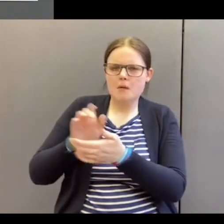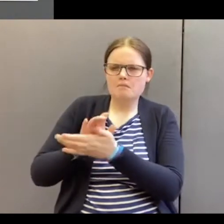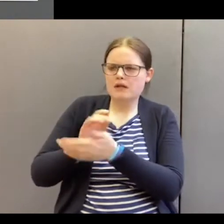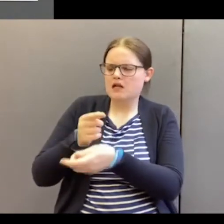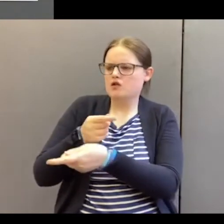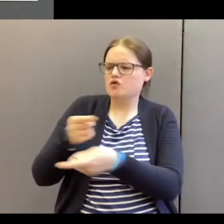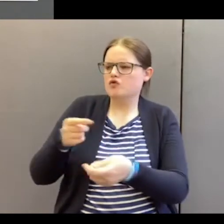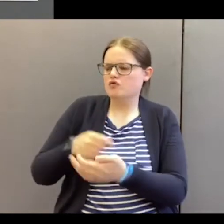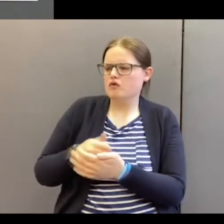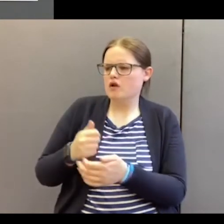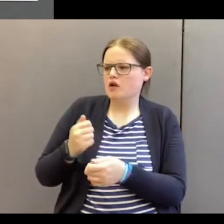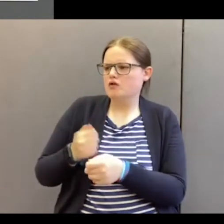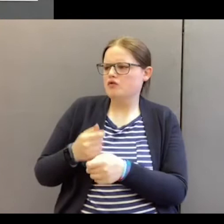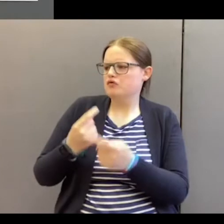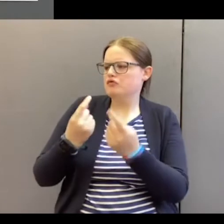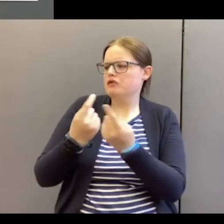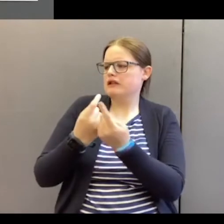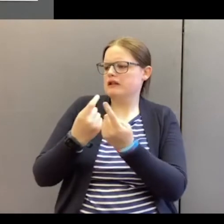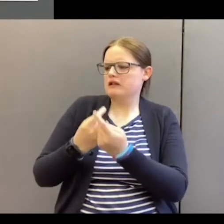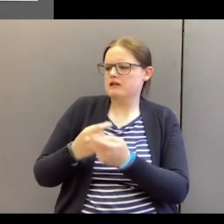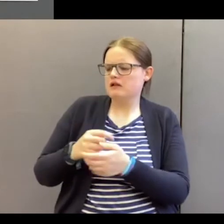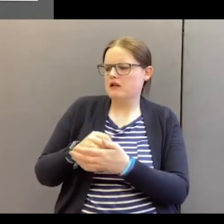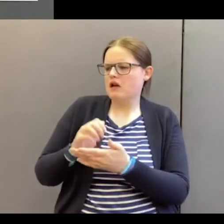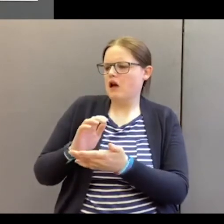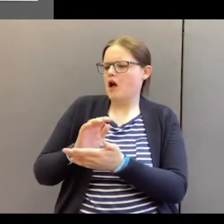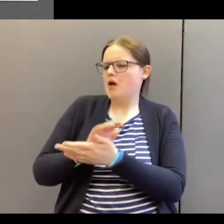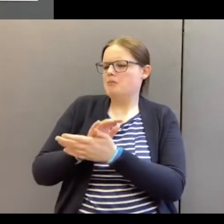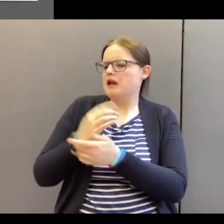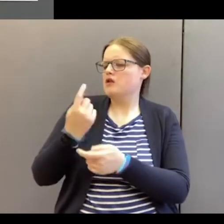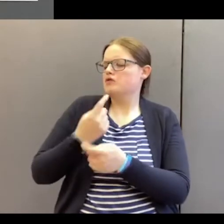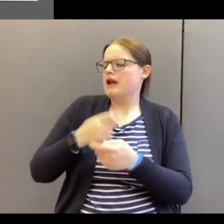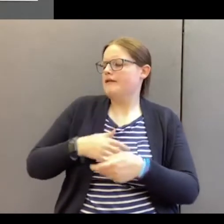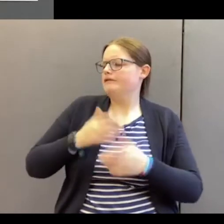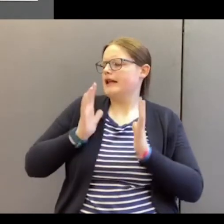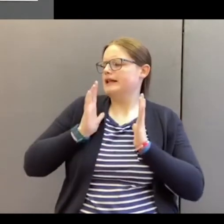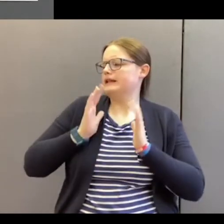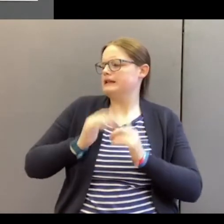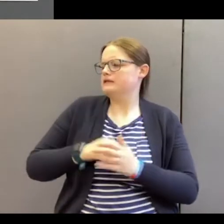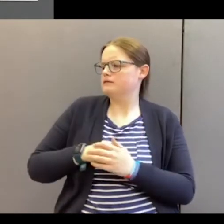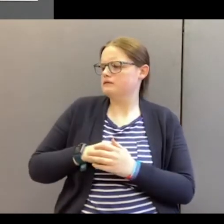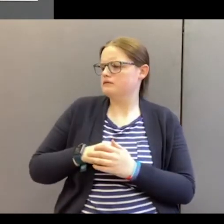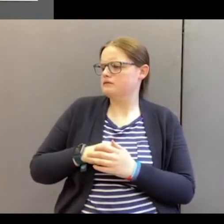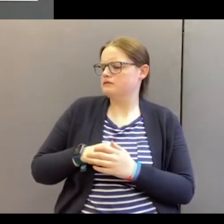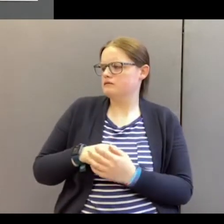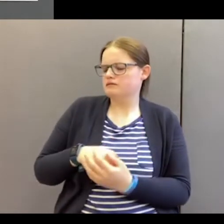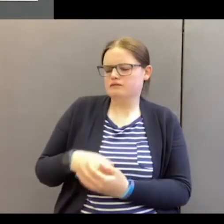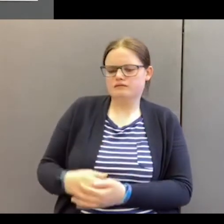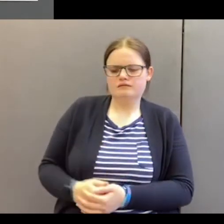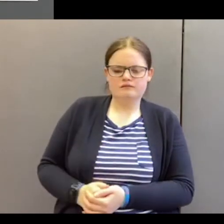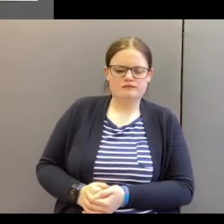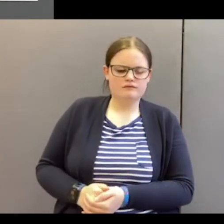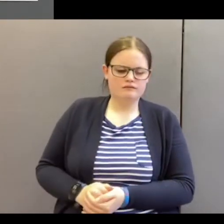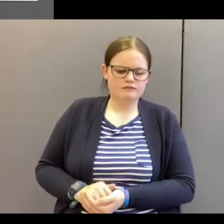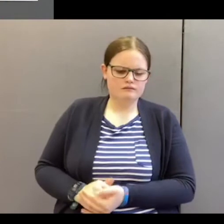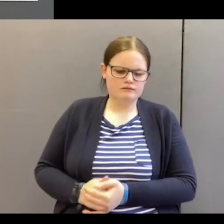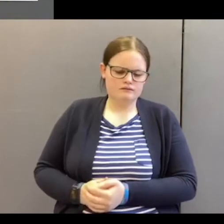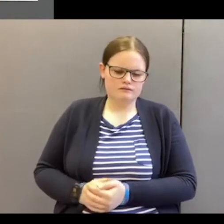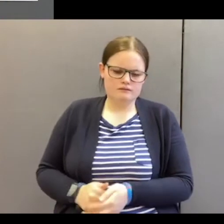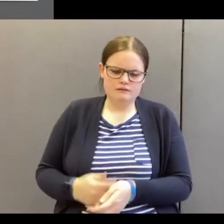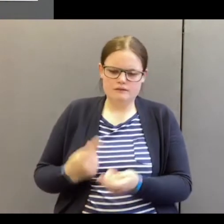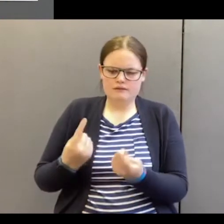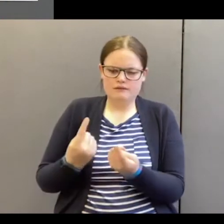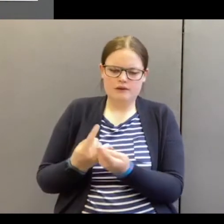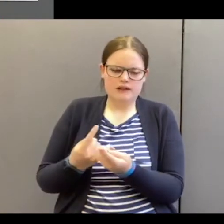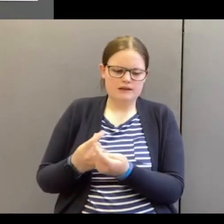Do things that just please yourself. Superstitious things. Things which